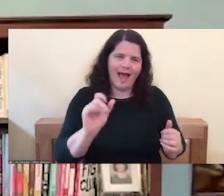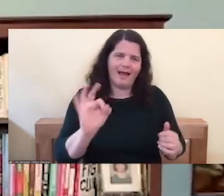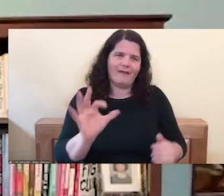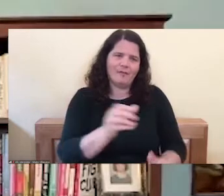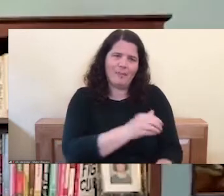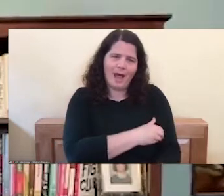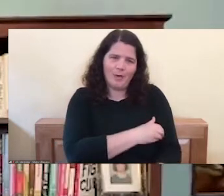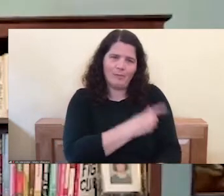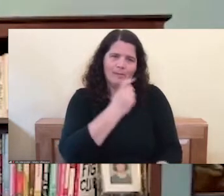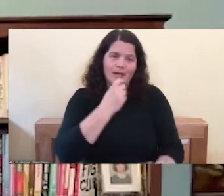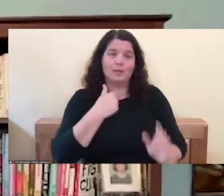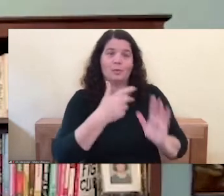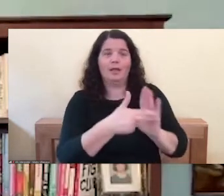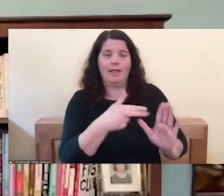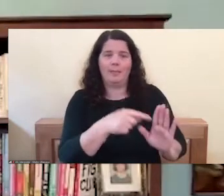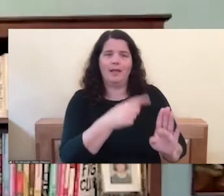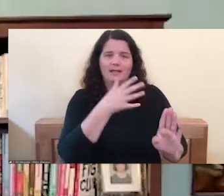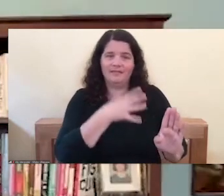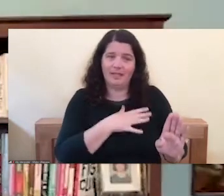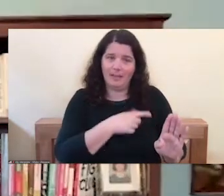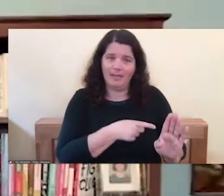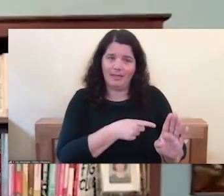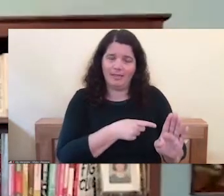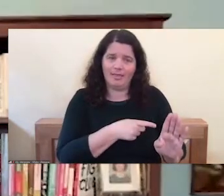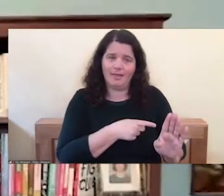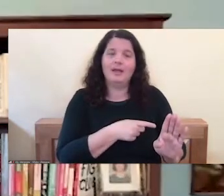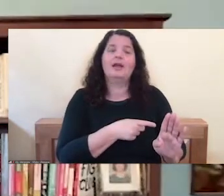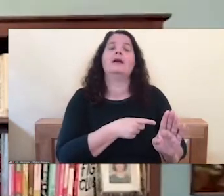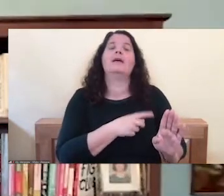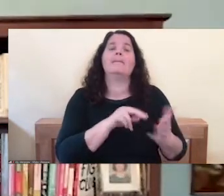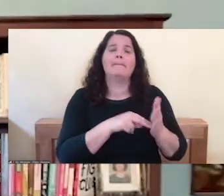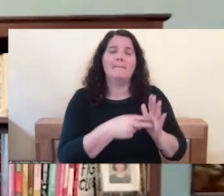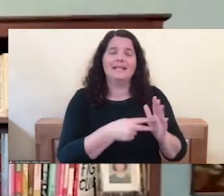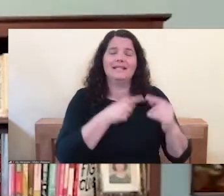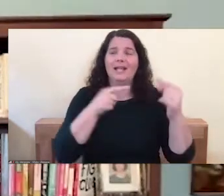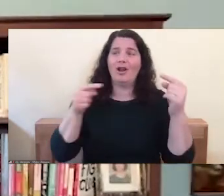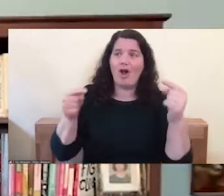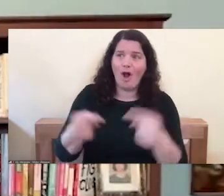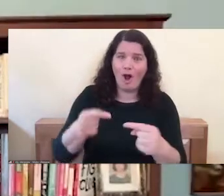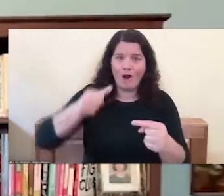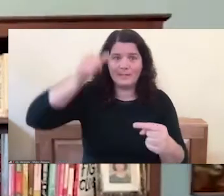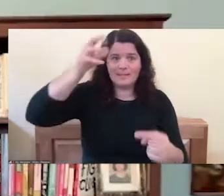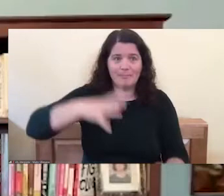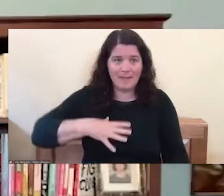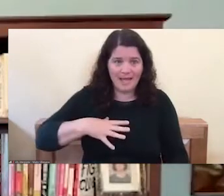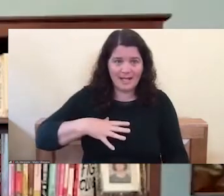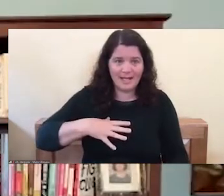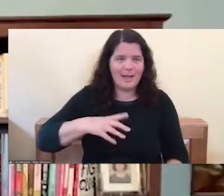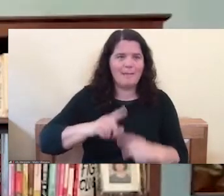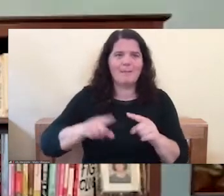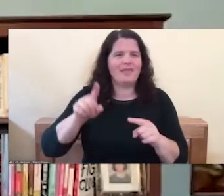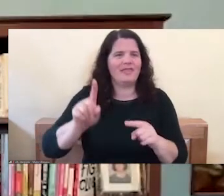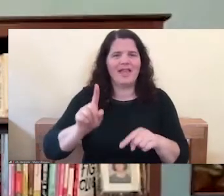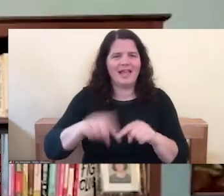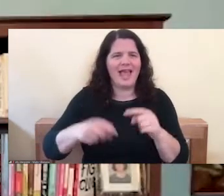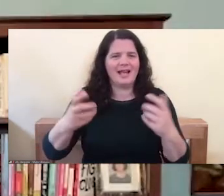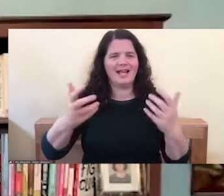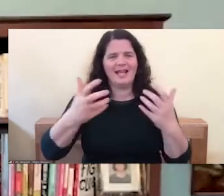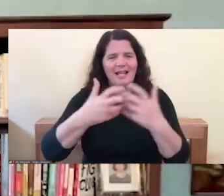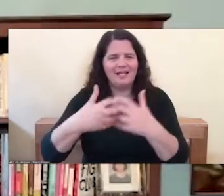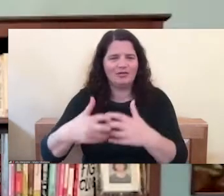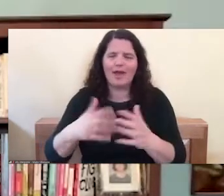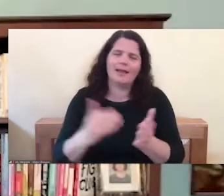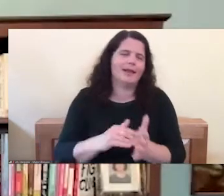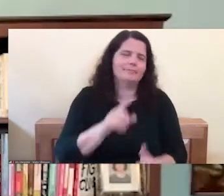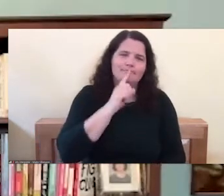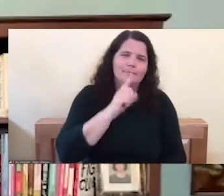female thing. Um, it harms men that they aren't able to integrate their fierceness. And I, not all men, I mean, to